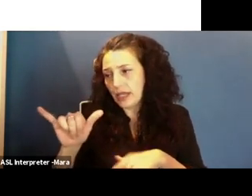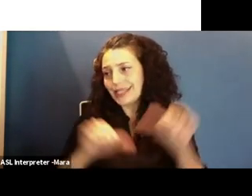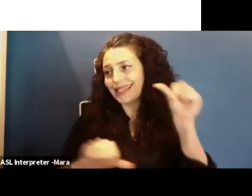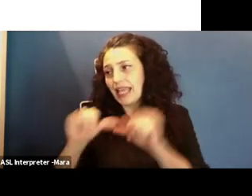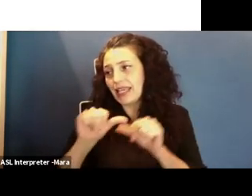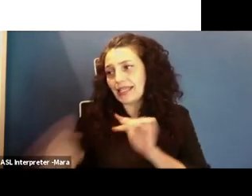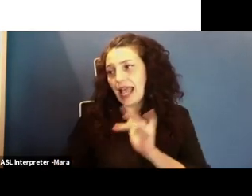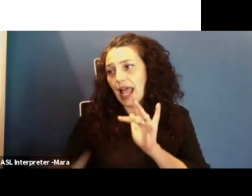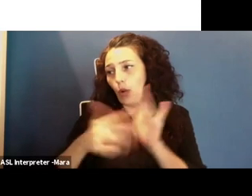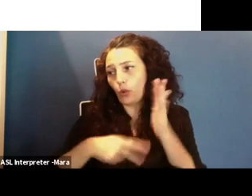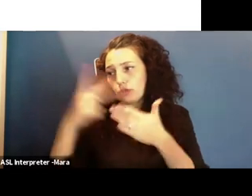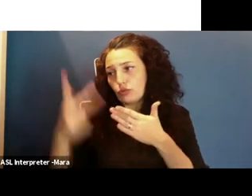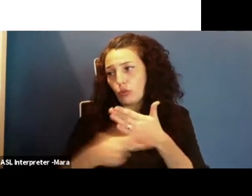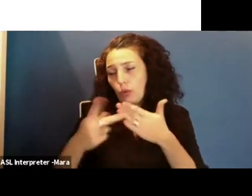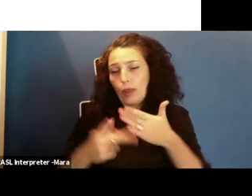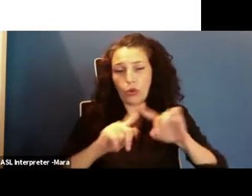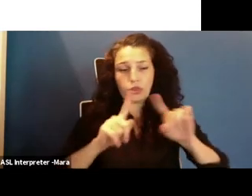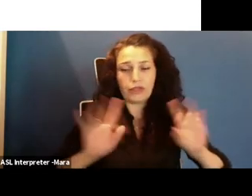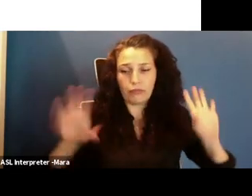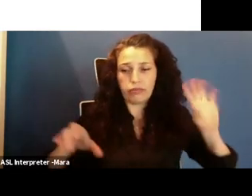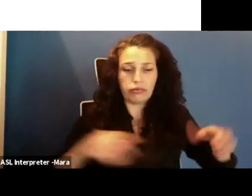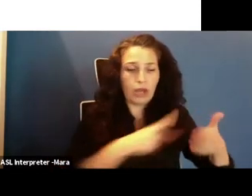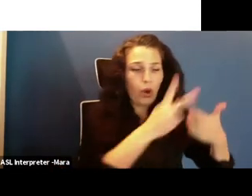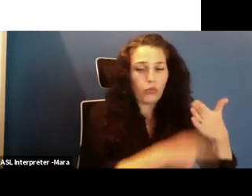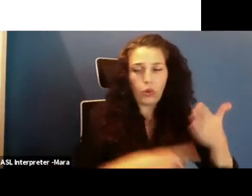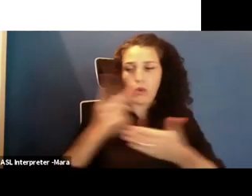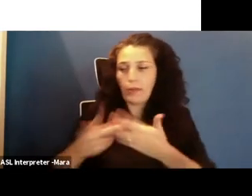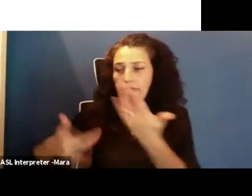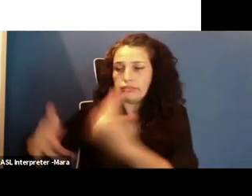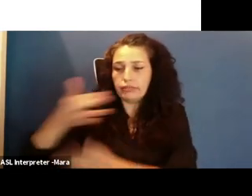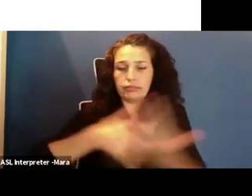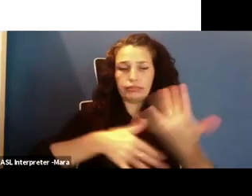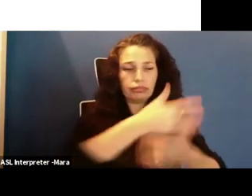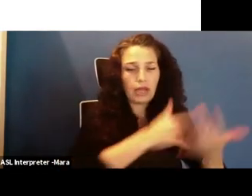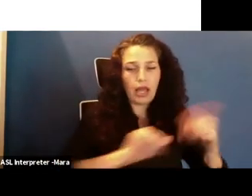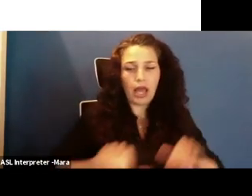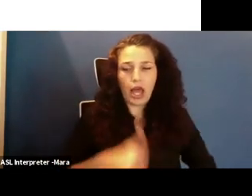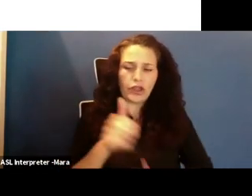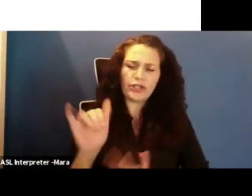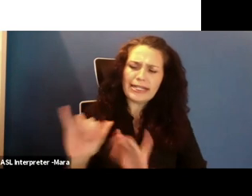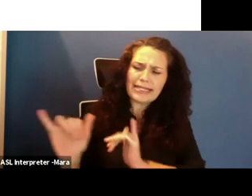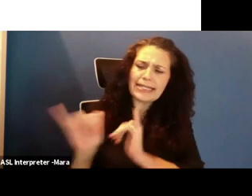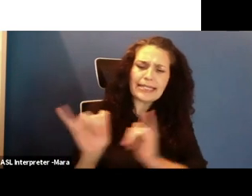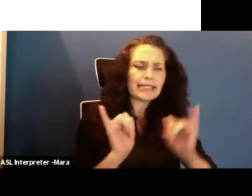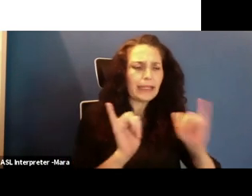And by being in those programs, I got to be around other like-minded individuals that allowed me to continue to